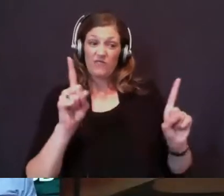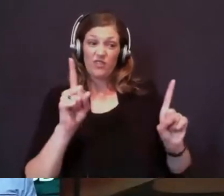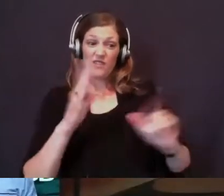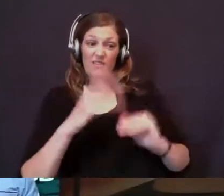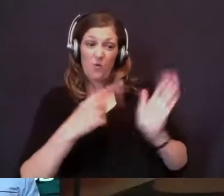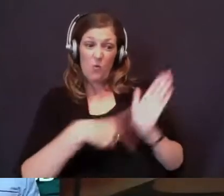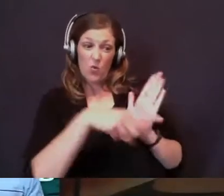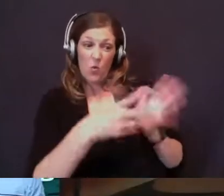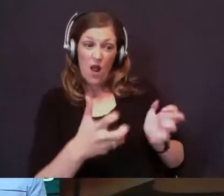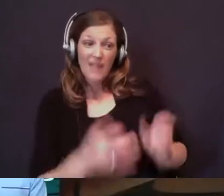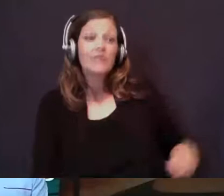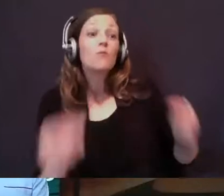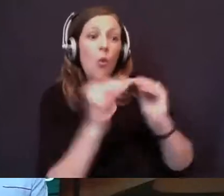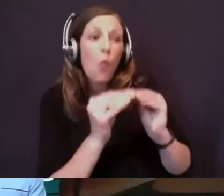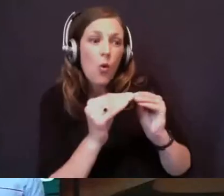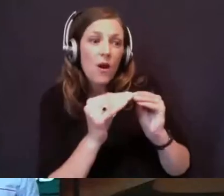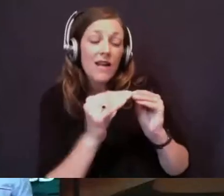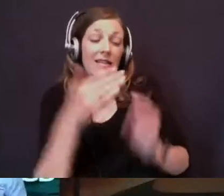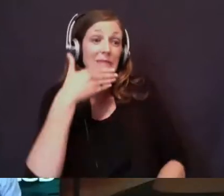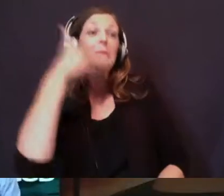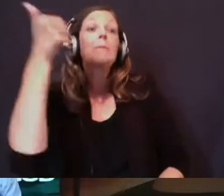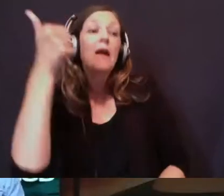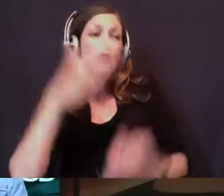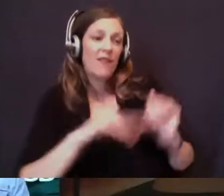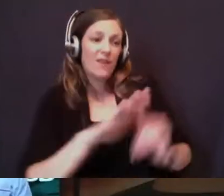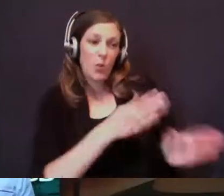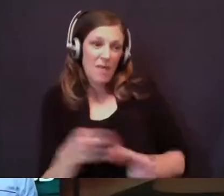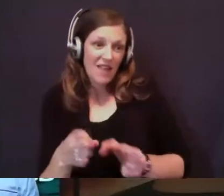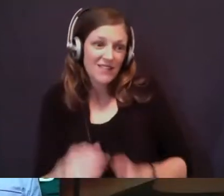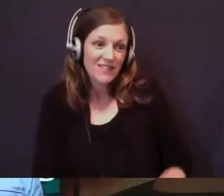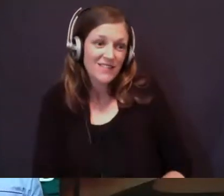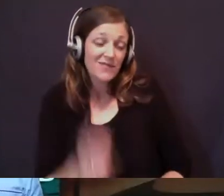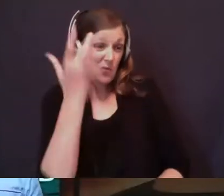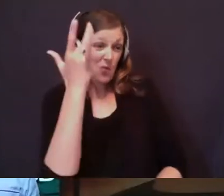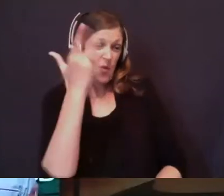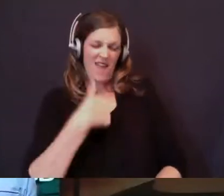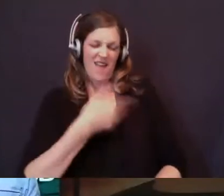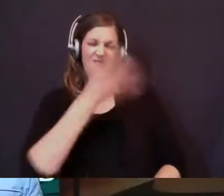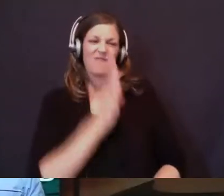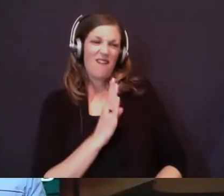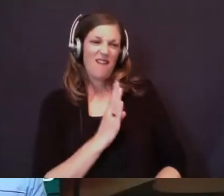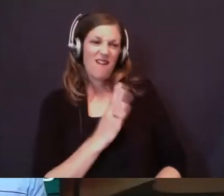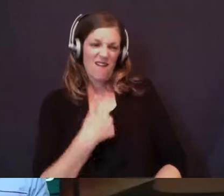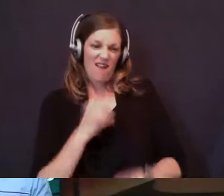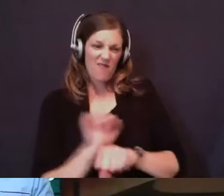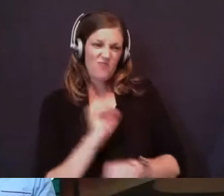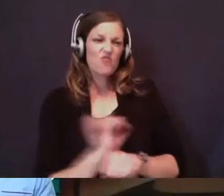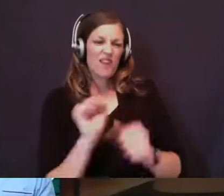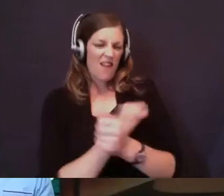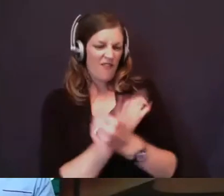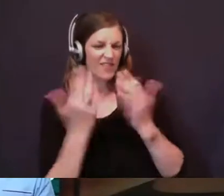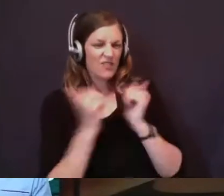more than what you want. It is better than your plans. Because I am God, and I am working these things together.